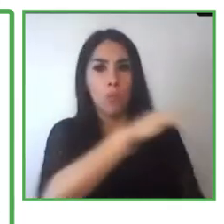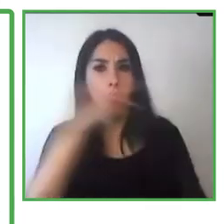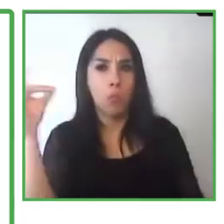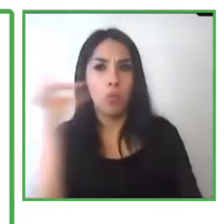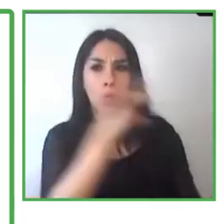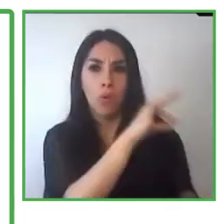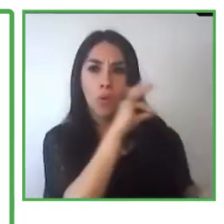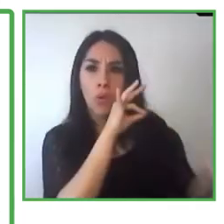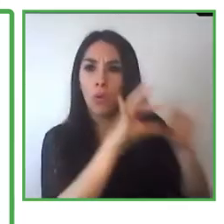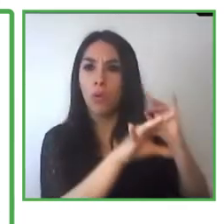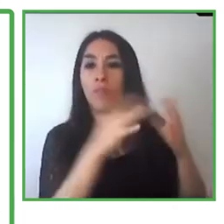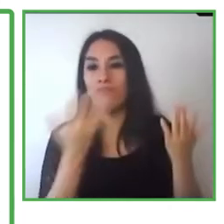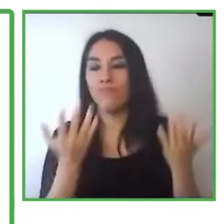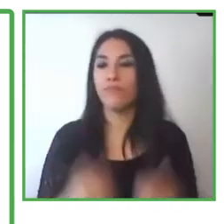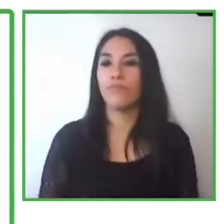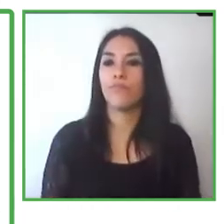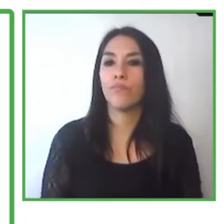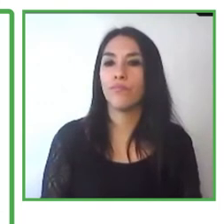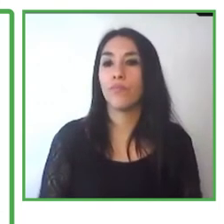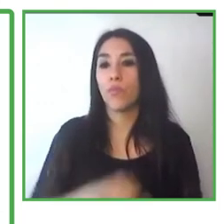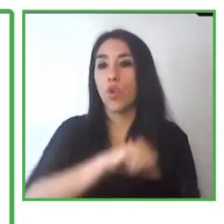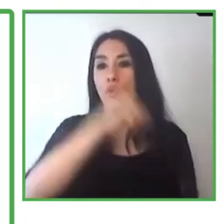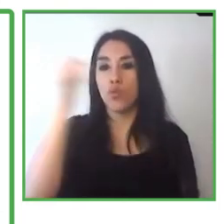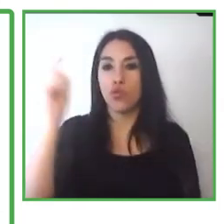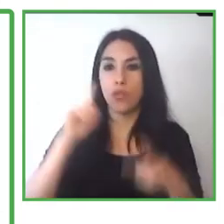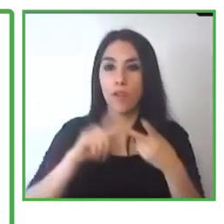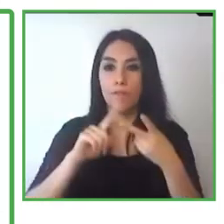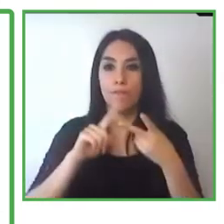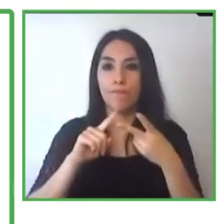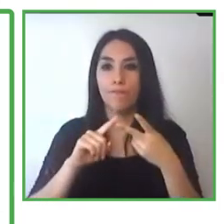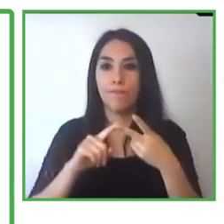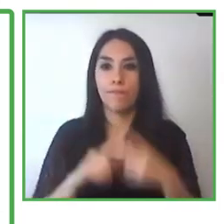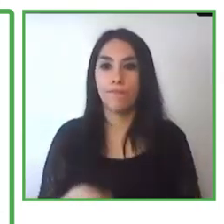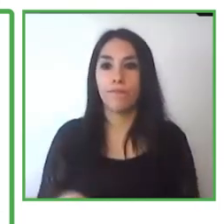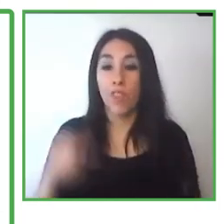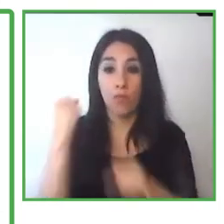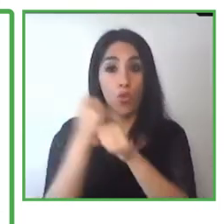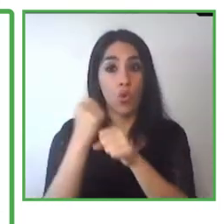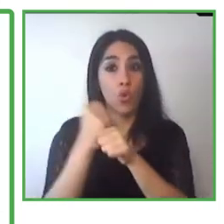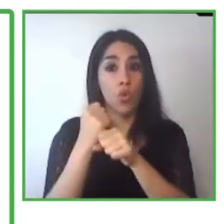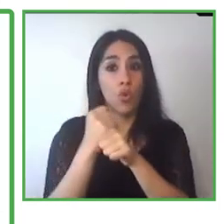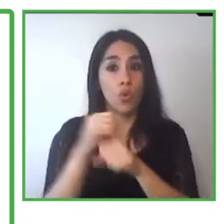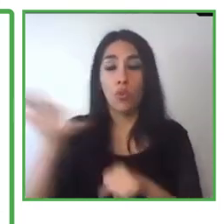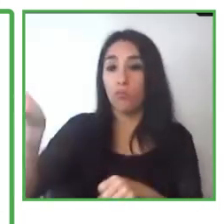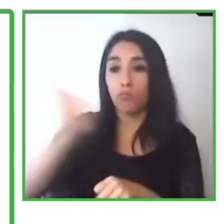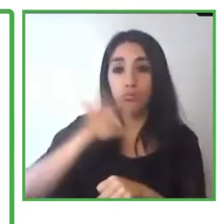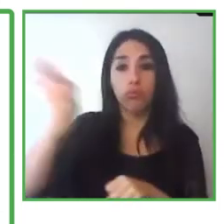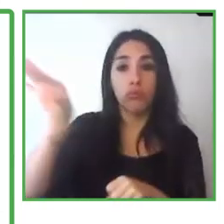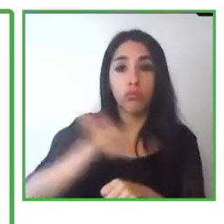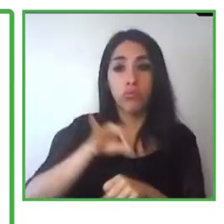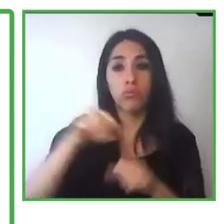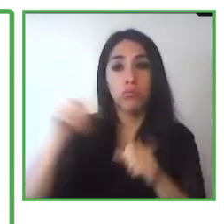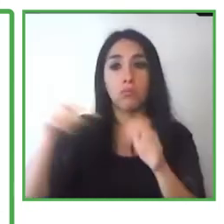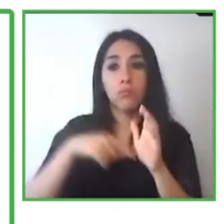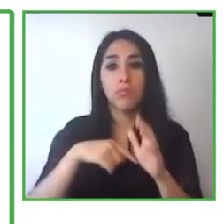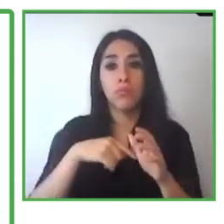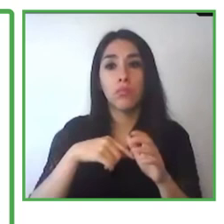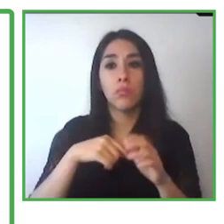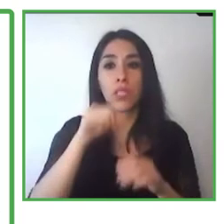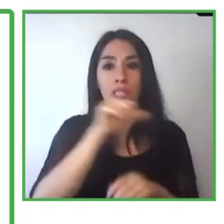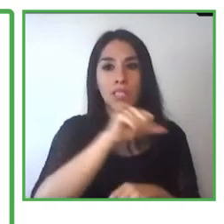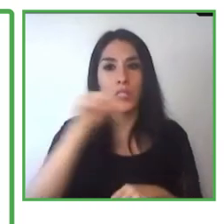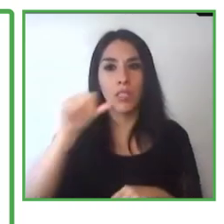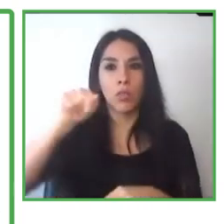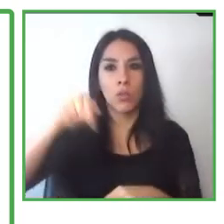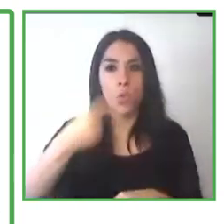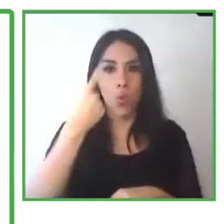that are trusting Incorpora. And the second indicator is the effectiveness in the coverage. So